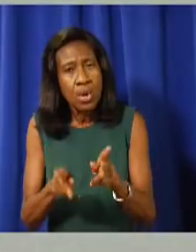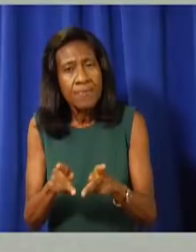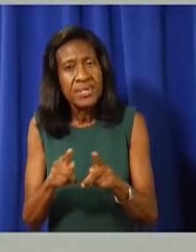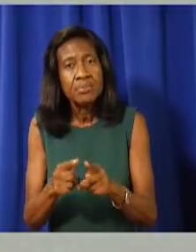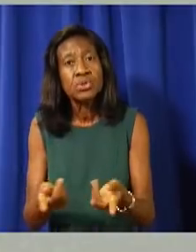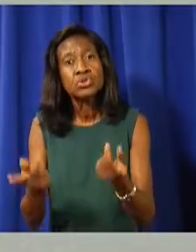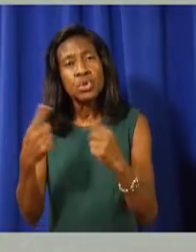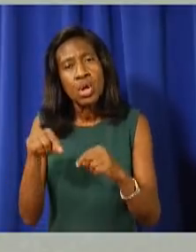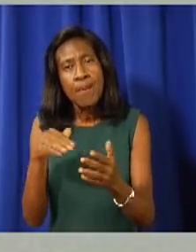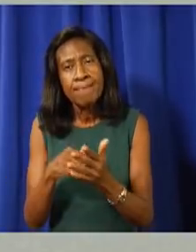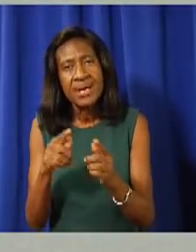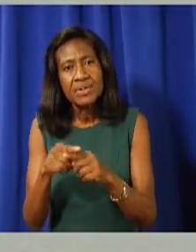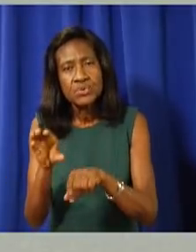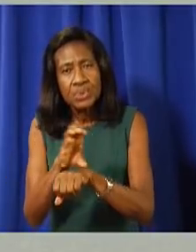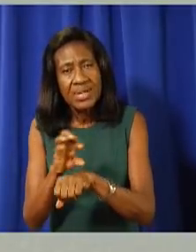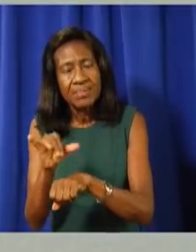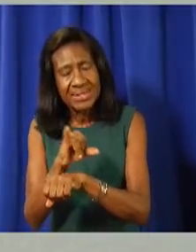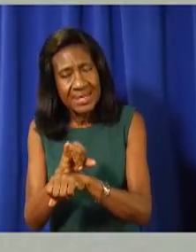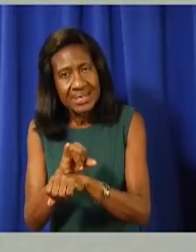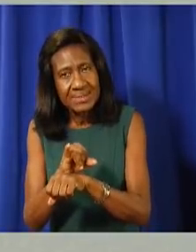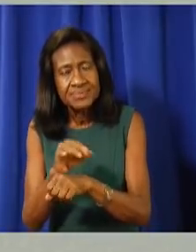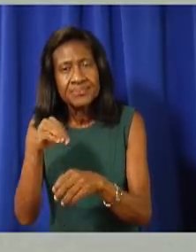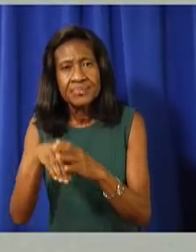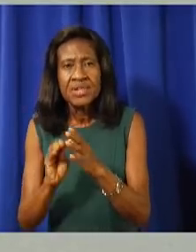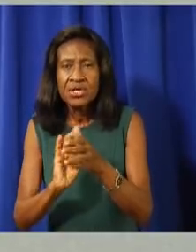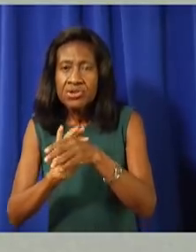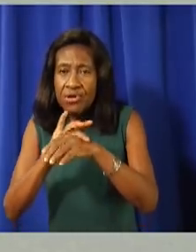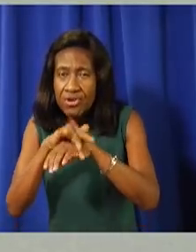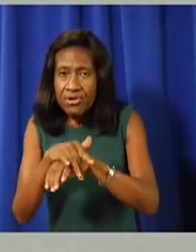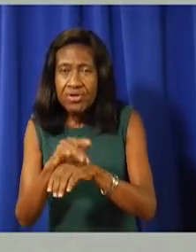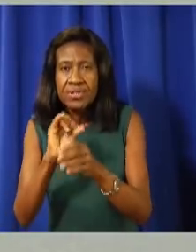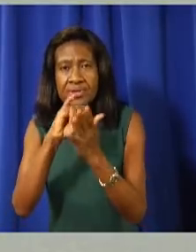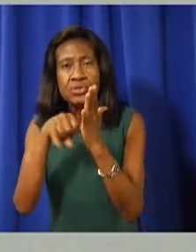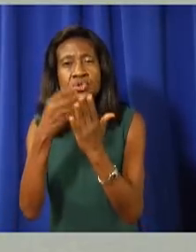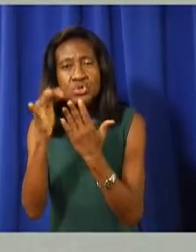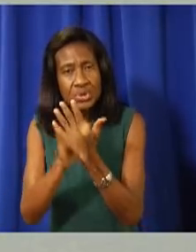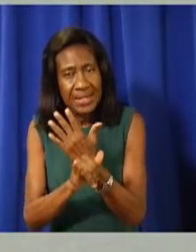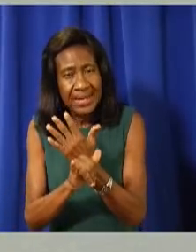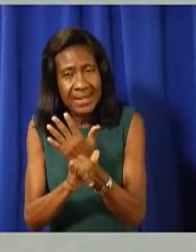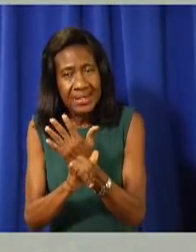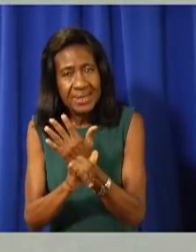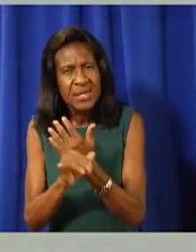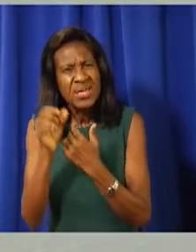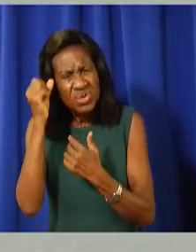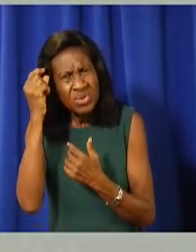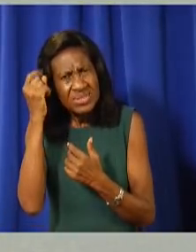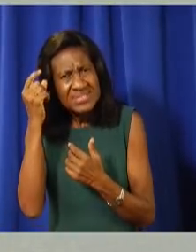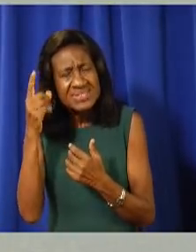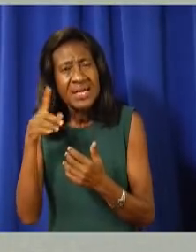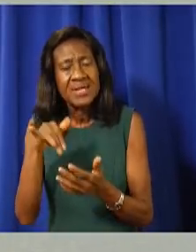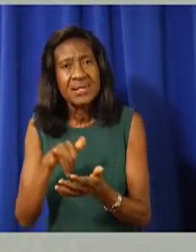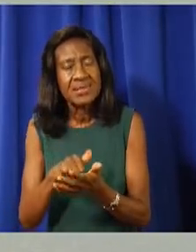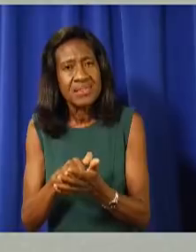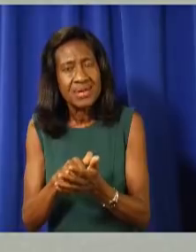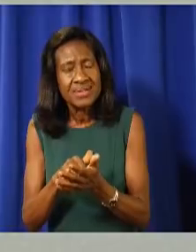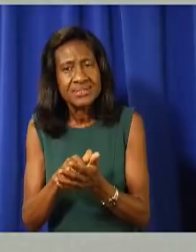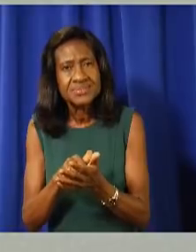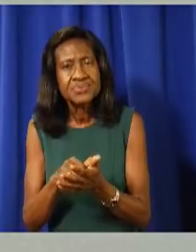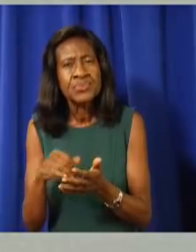in early July as we recognized that despite the success of the lockdowns and the closure of our borders,